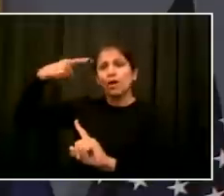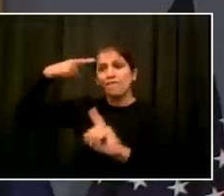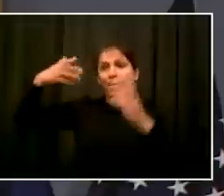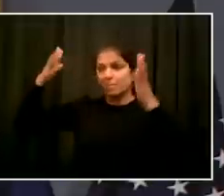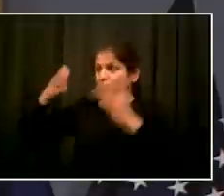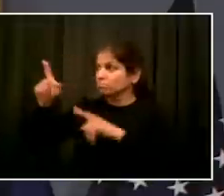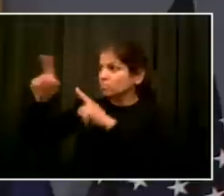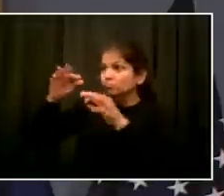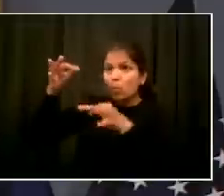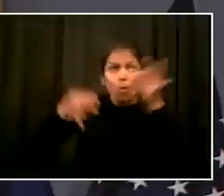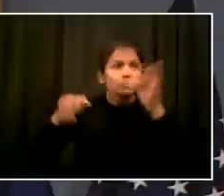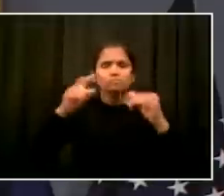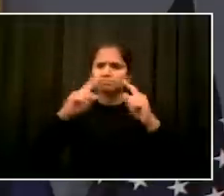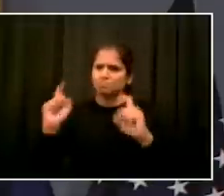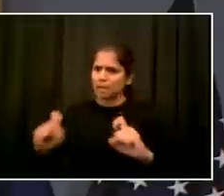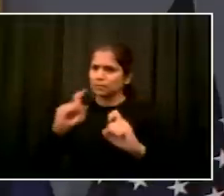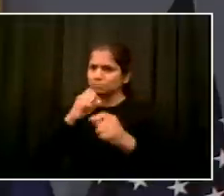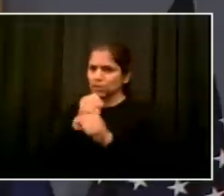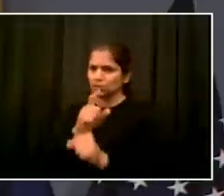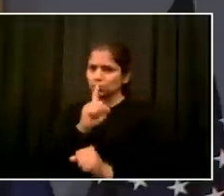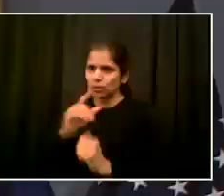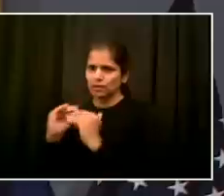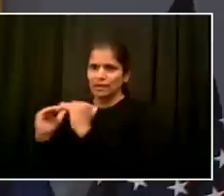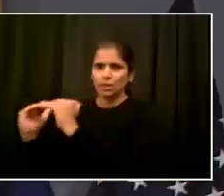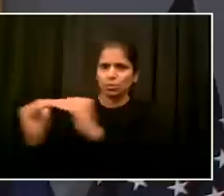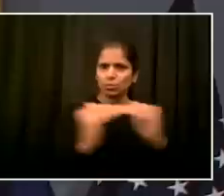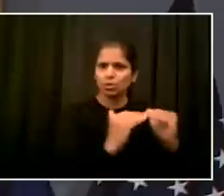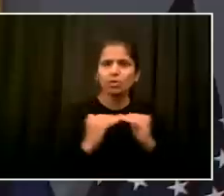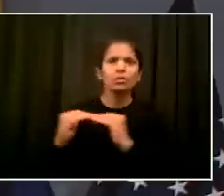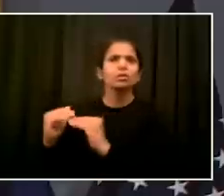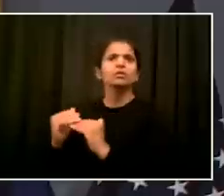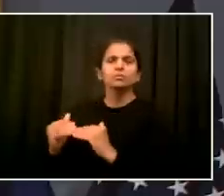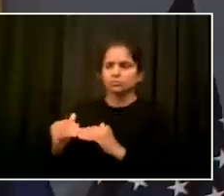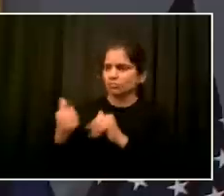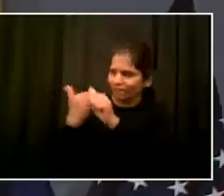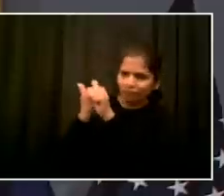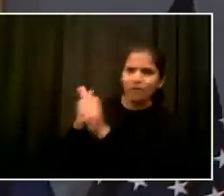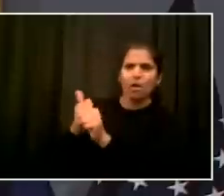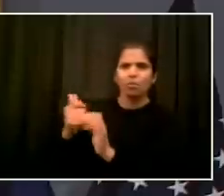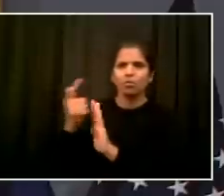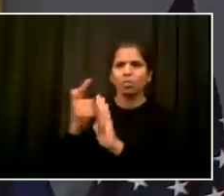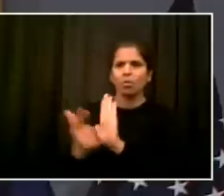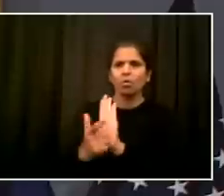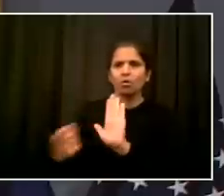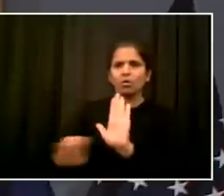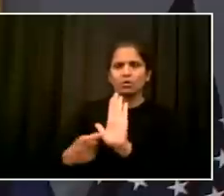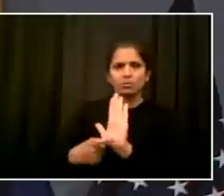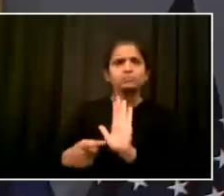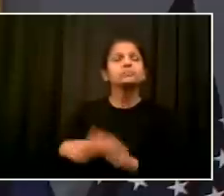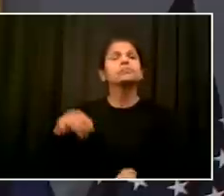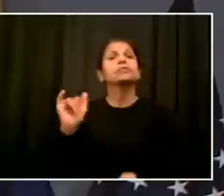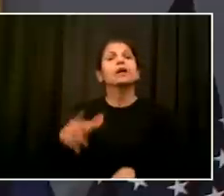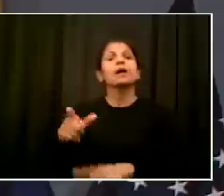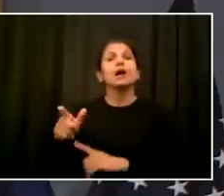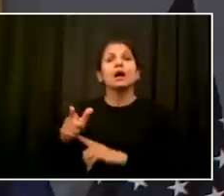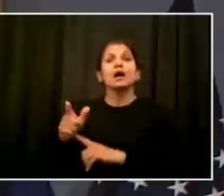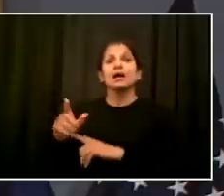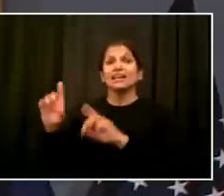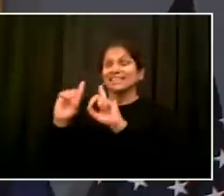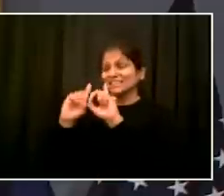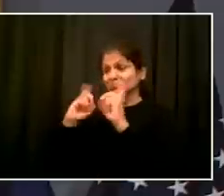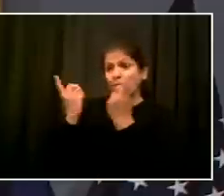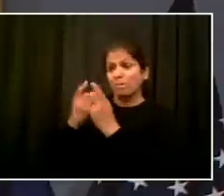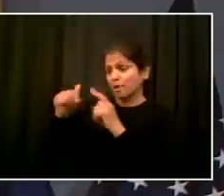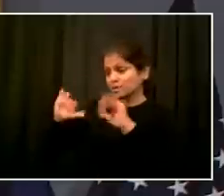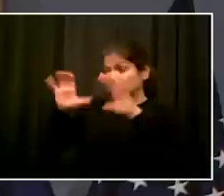She brings that rich history, and it's her leadership of the Department of Investigation, has worked every day to make sure that the agencies of